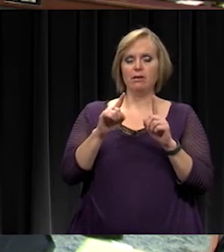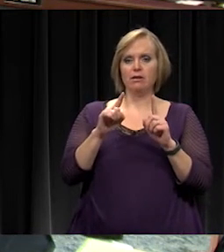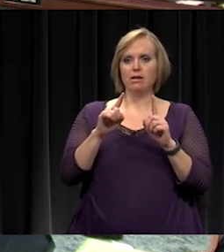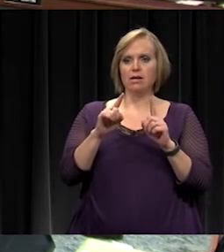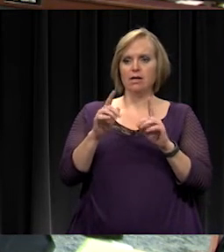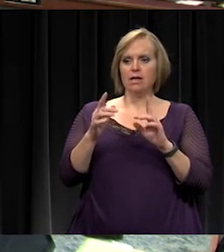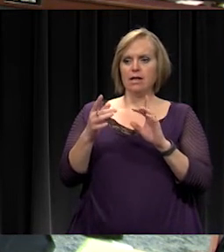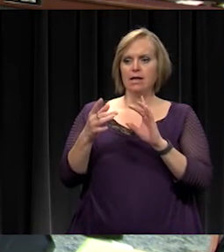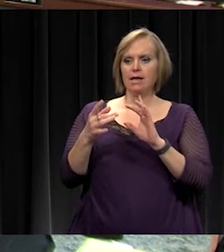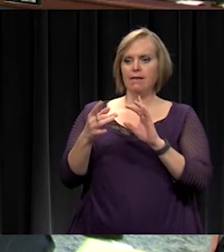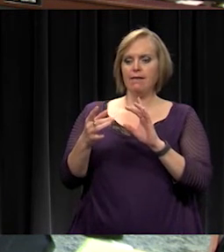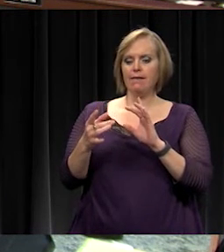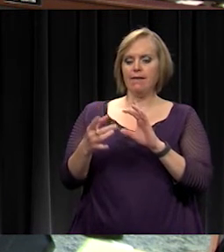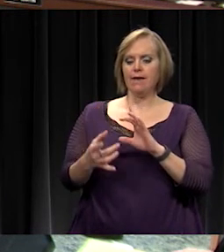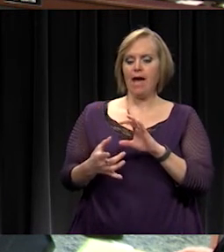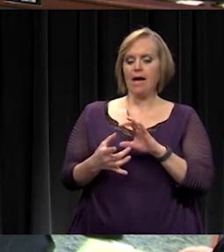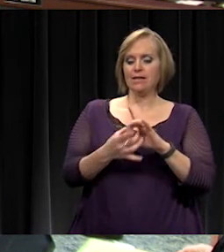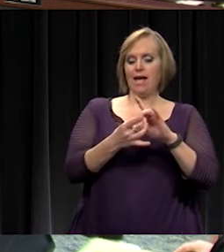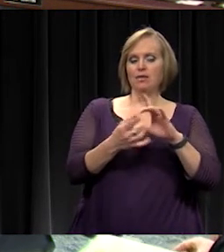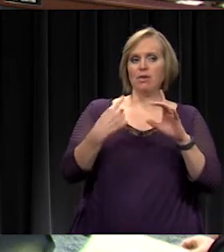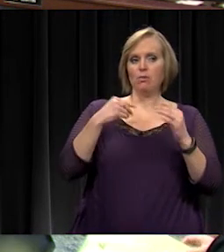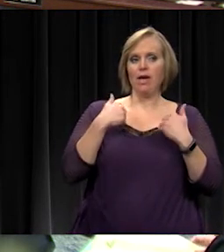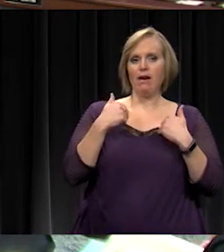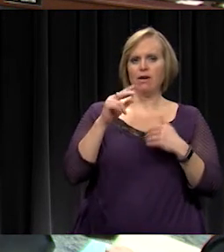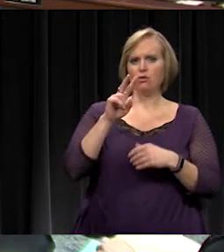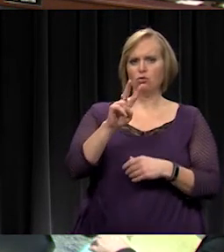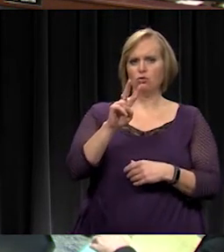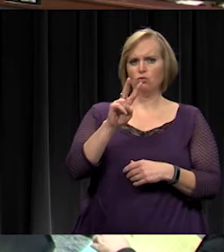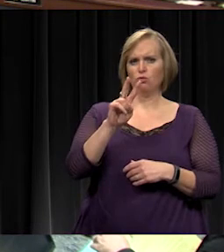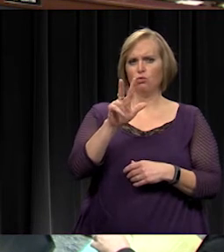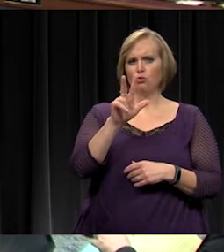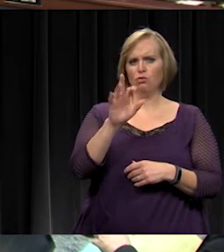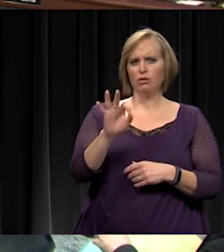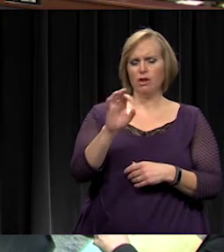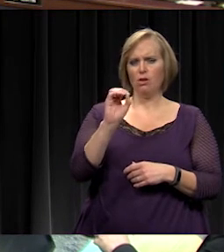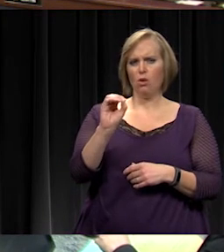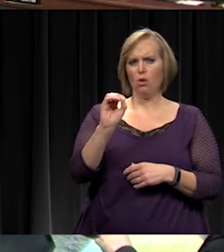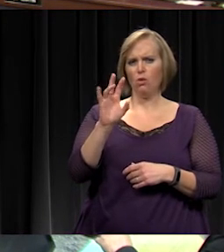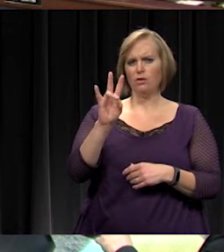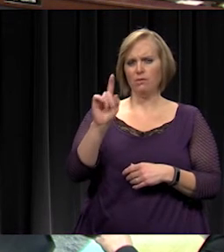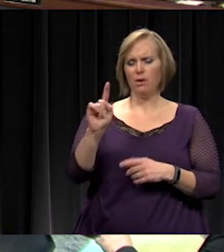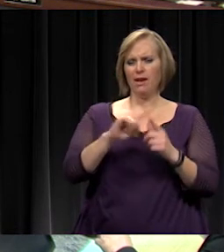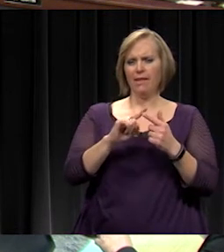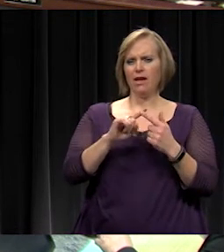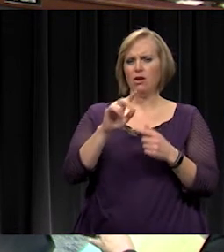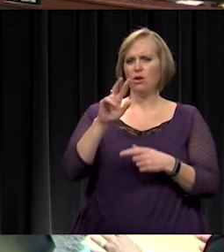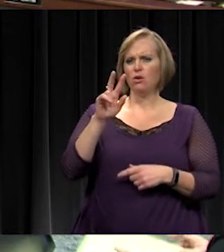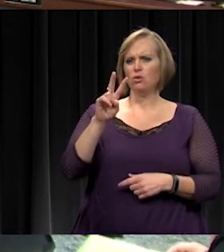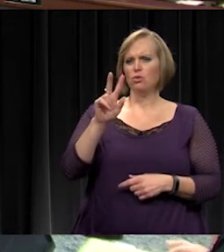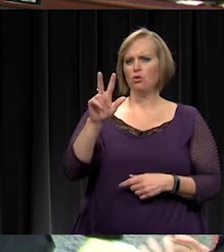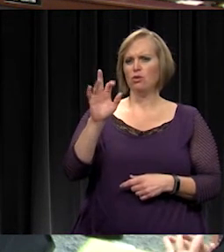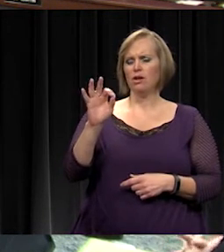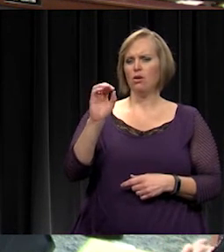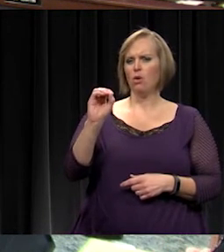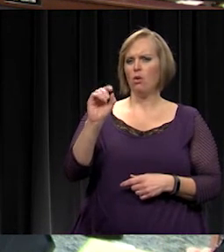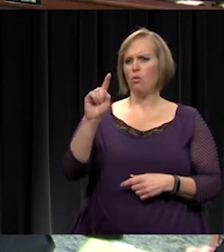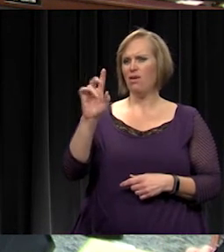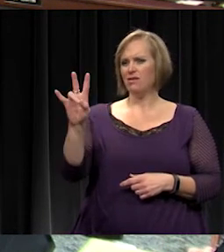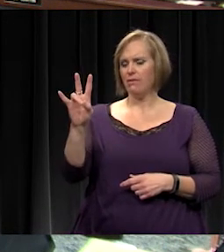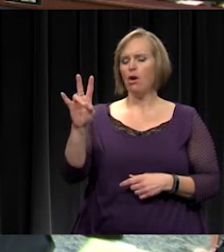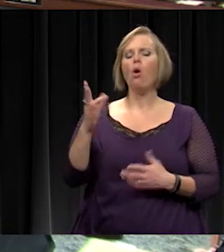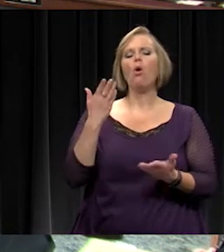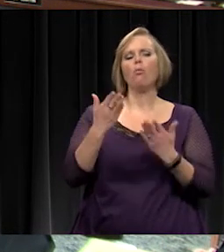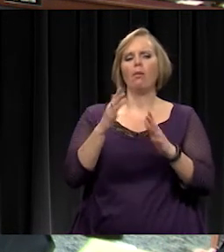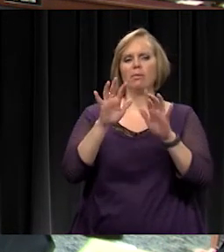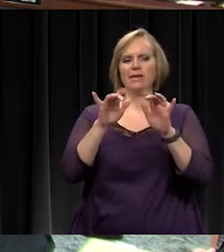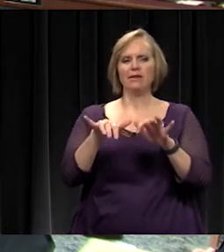239.071. And then it's 239.017. Oh, that's probably a typo